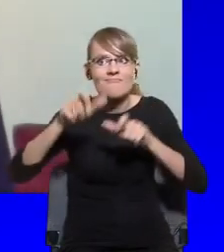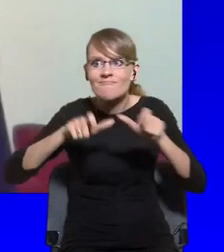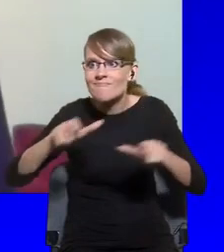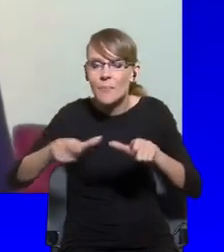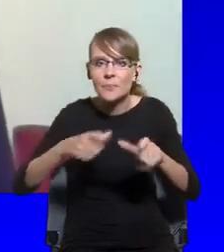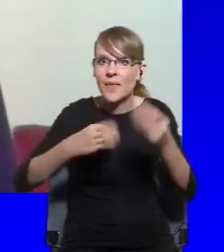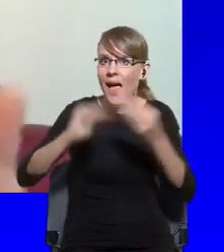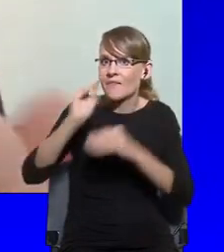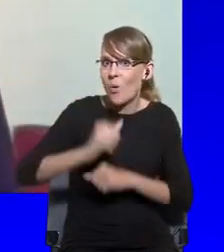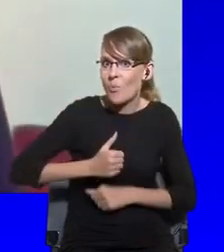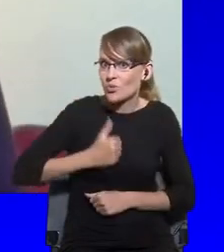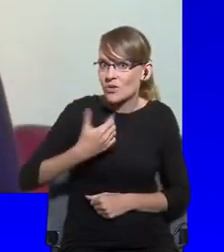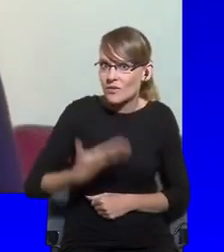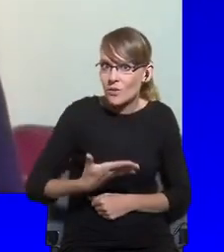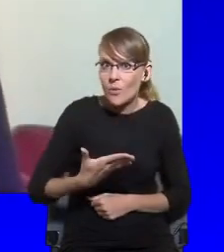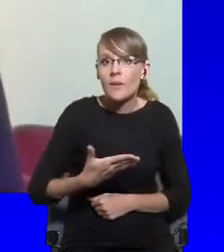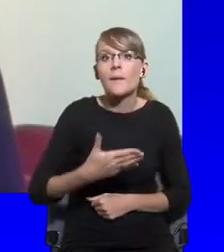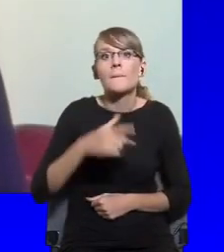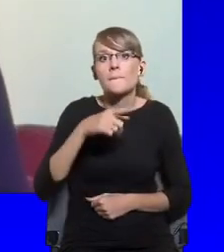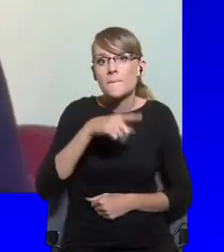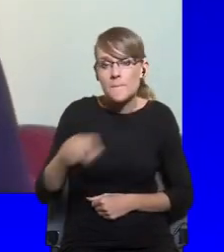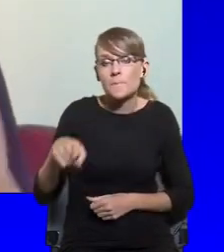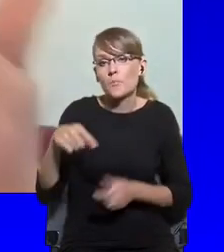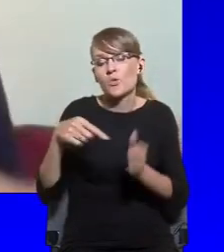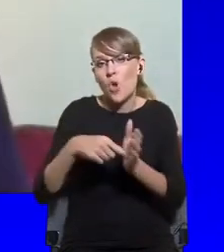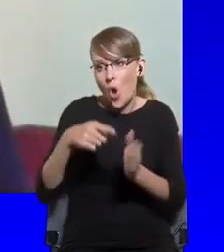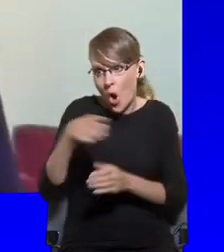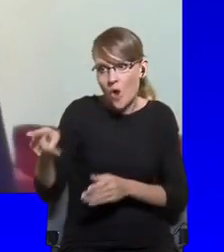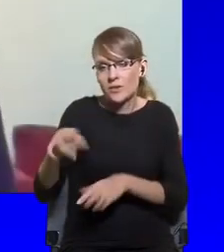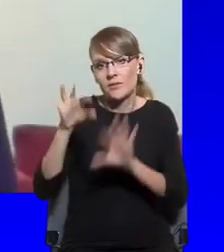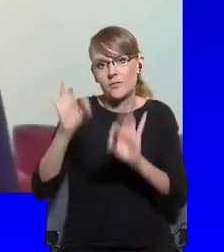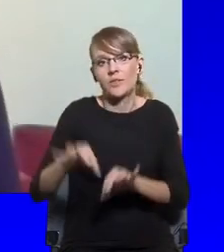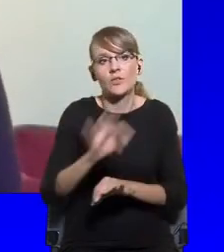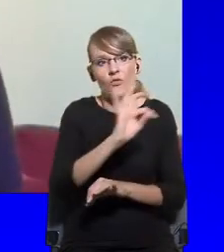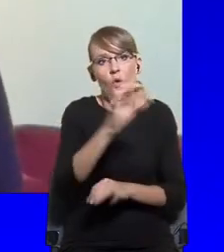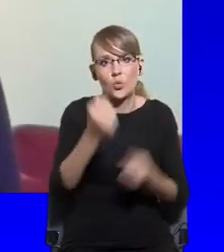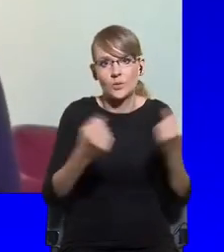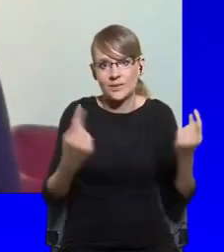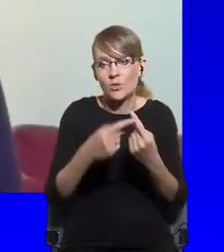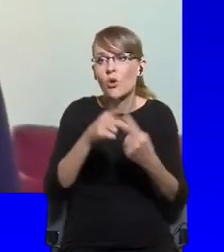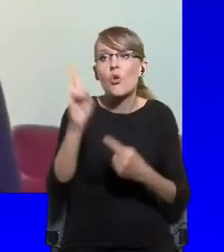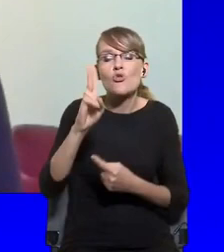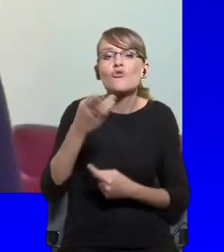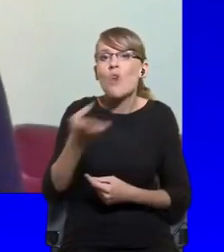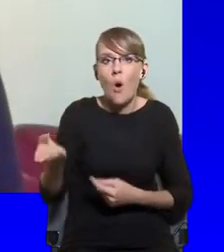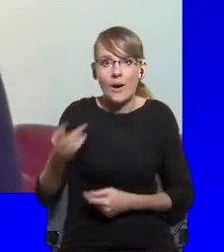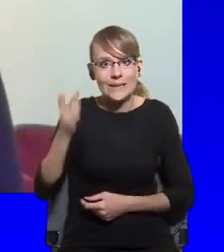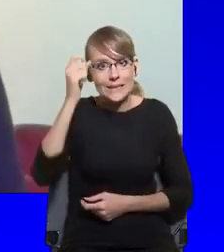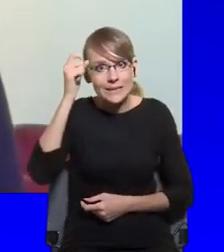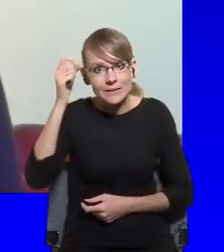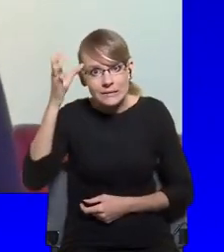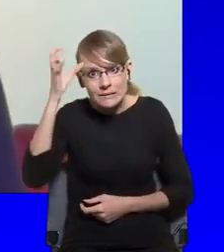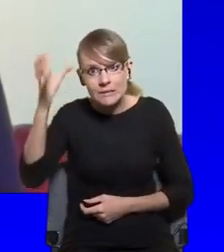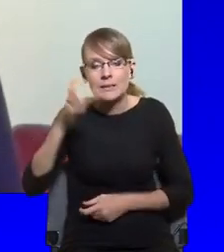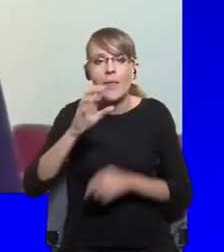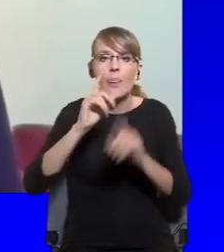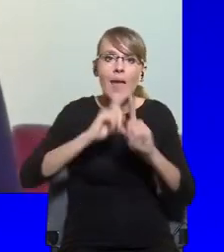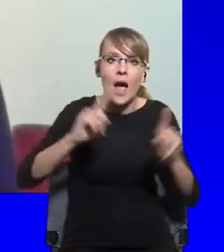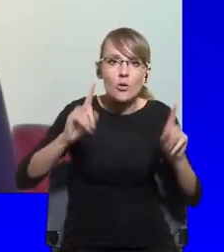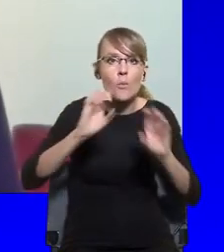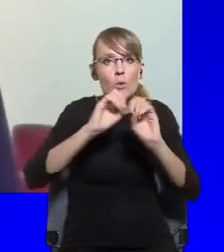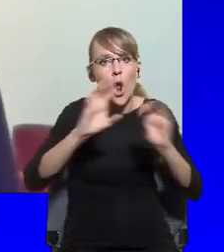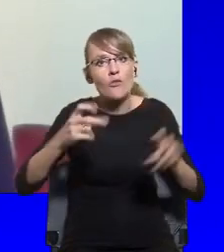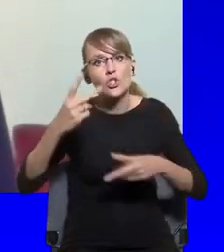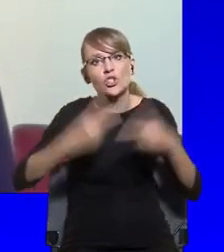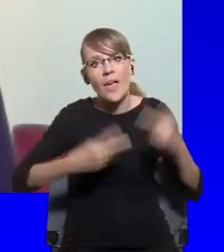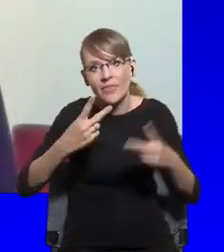are intellectuals, teachers, professors, journalists, et cetera, et cetera. And those